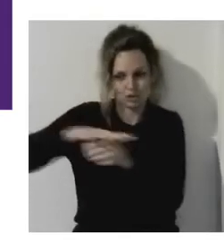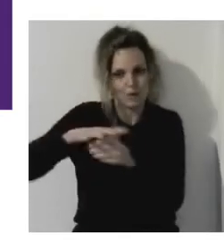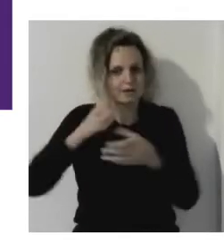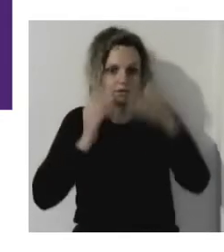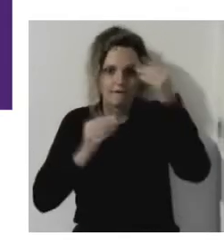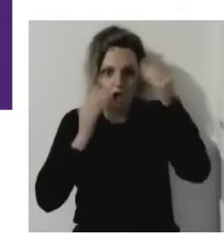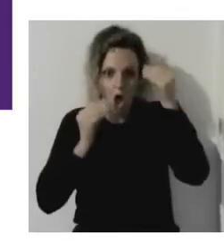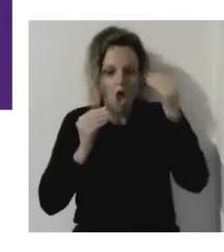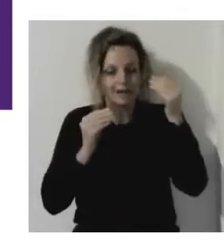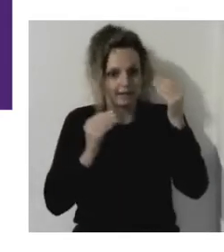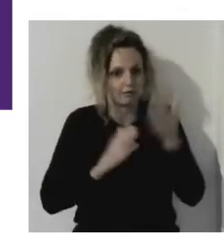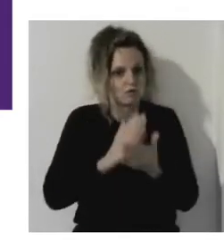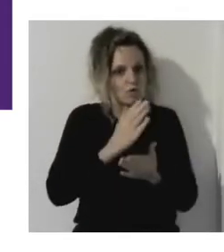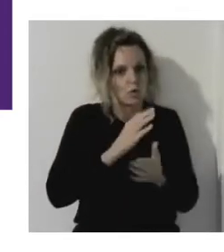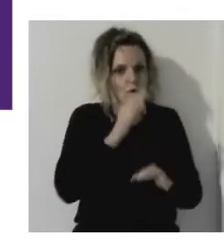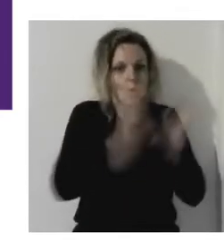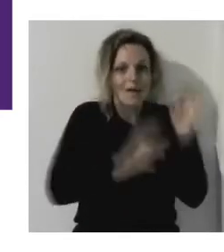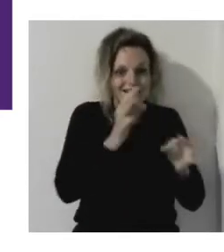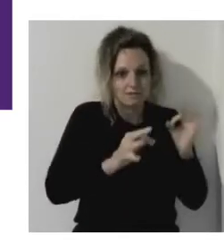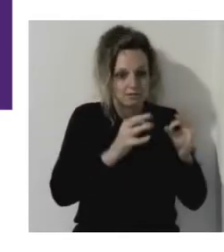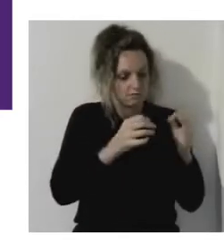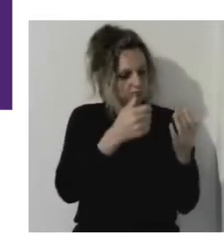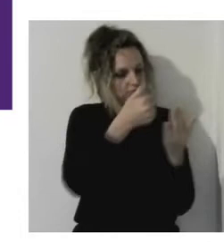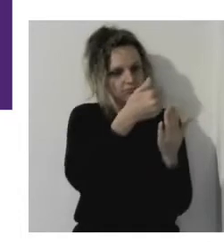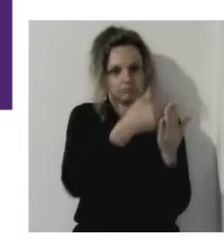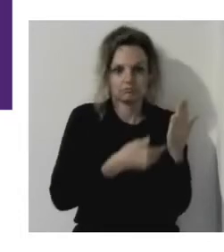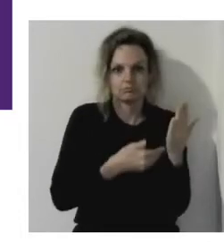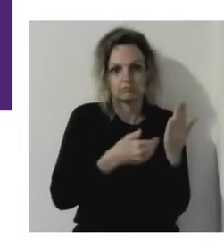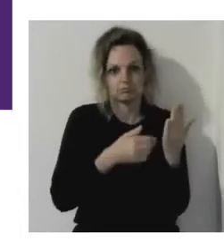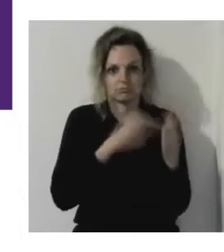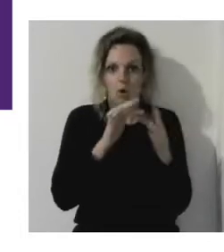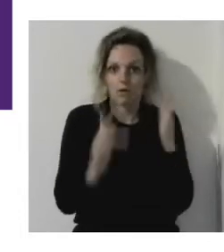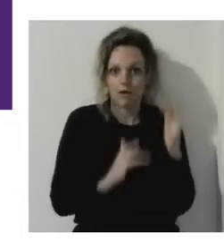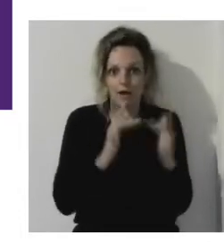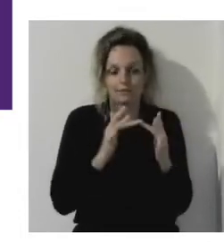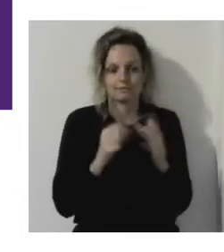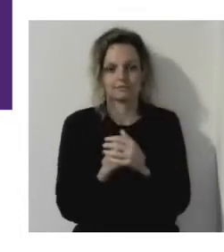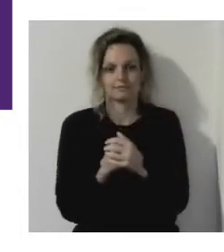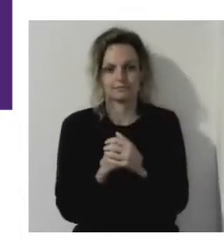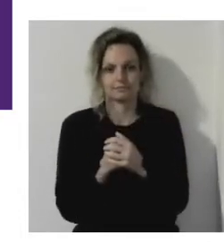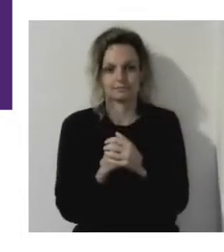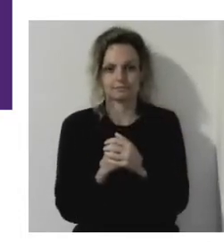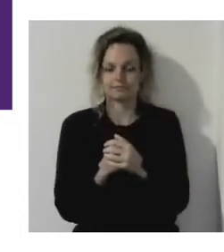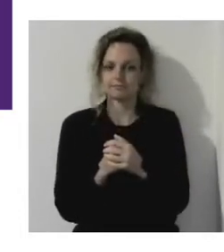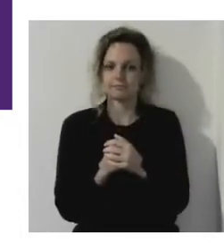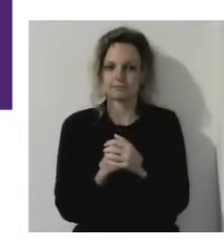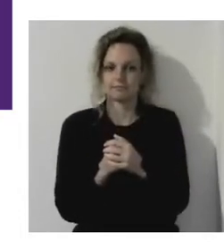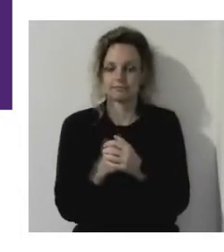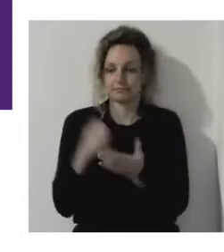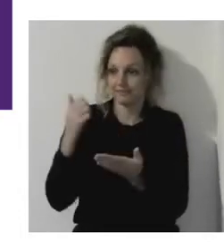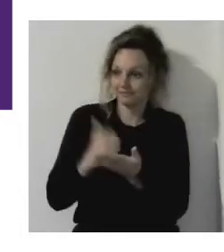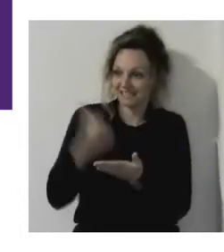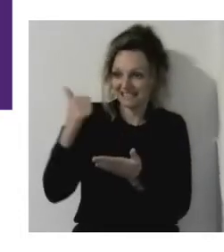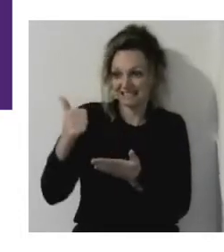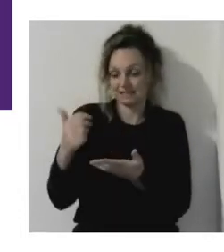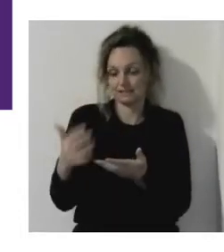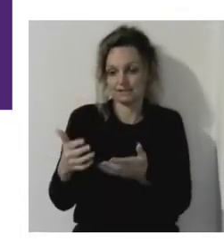personally driven project. And I actually want to switch modes a little bit and talk about frustration.